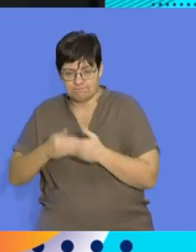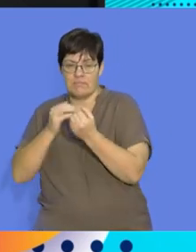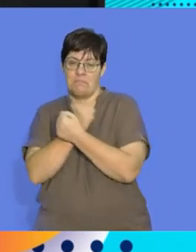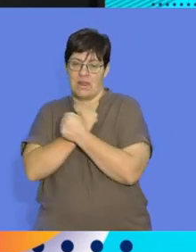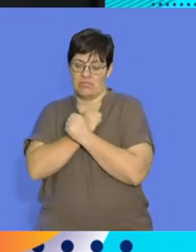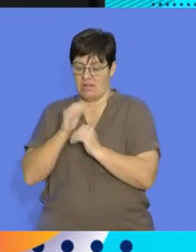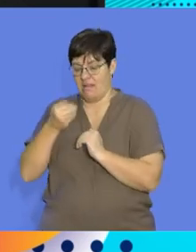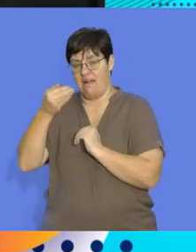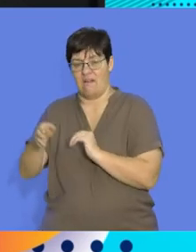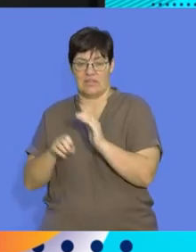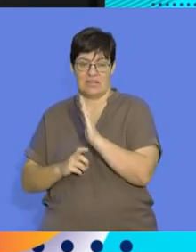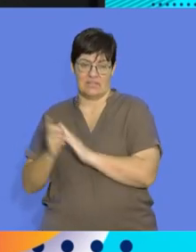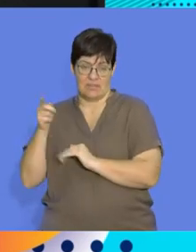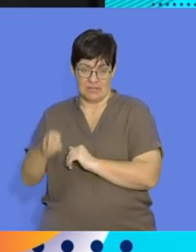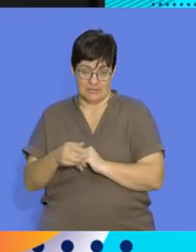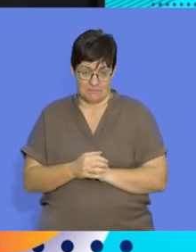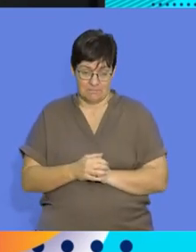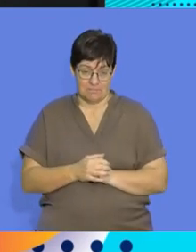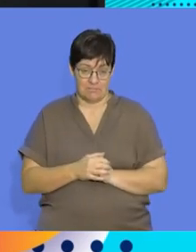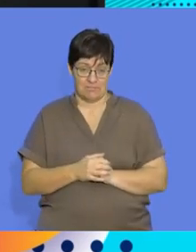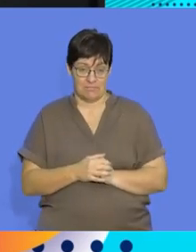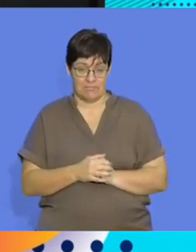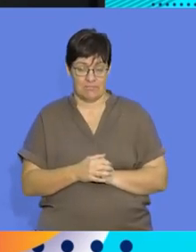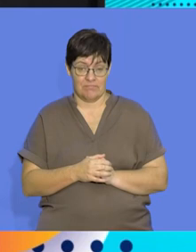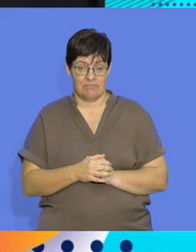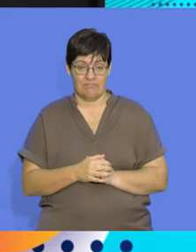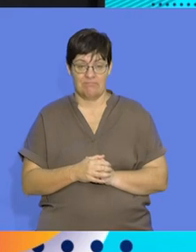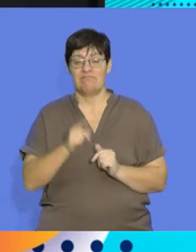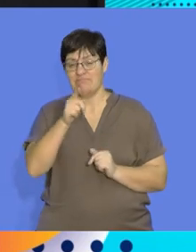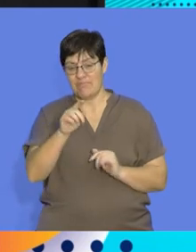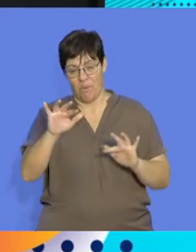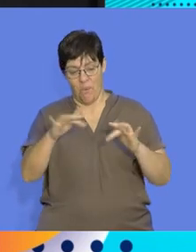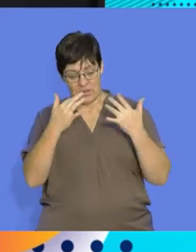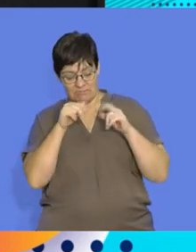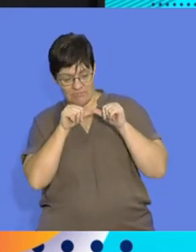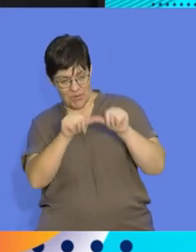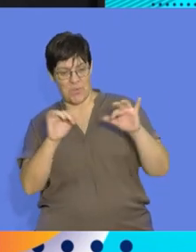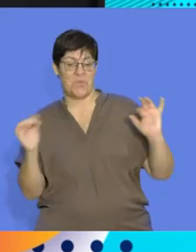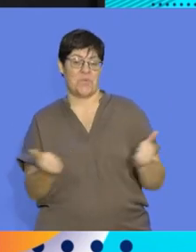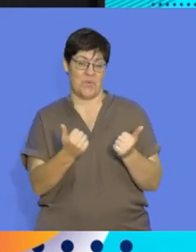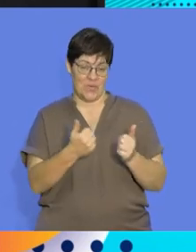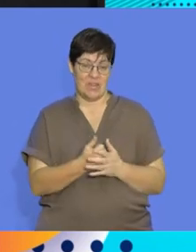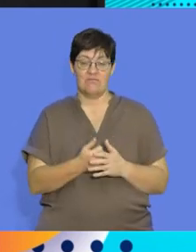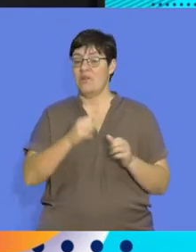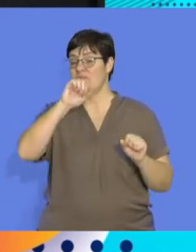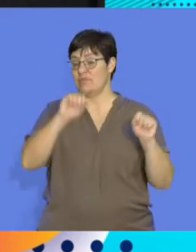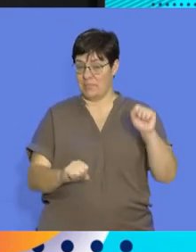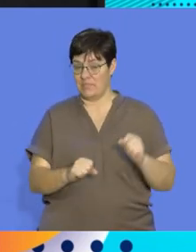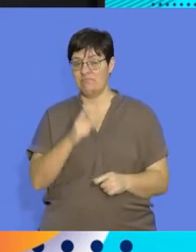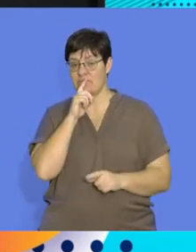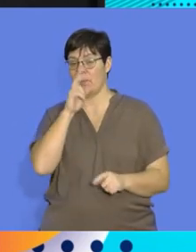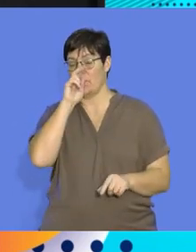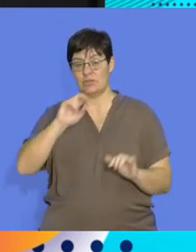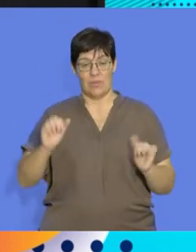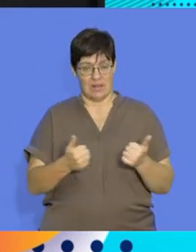nurturing of parental care post the development of the young. Guys, you've been a great audience. As we wrap this section